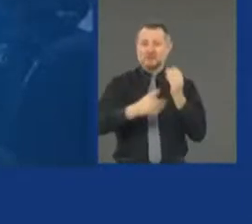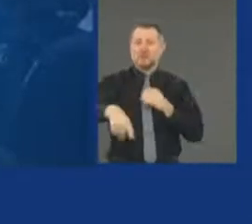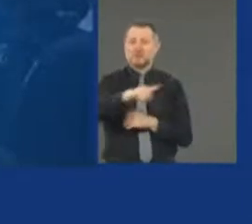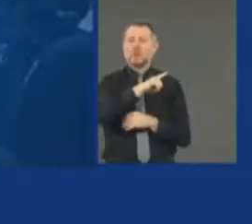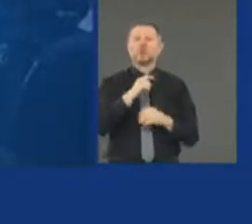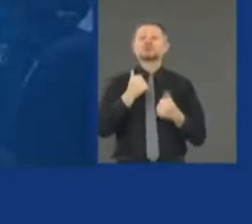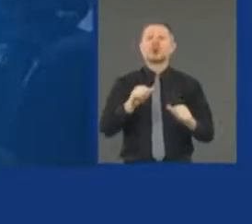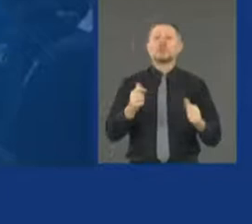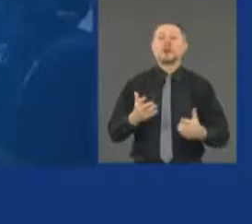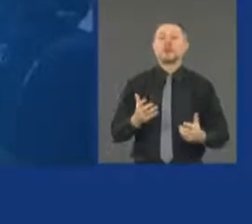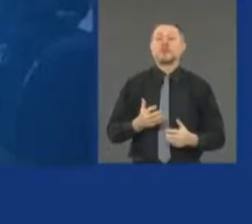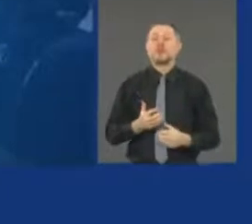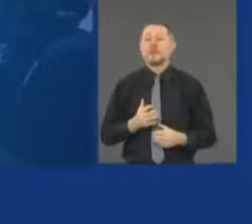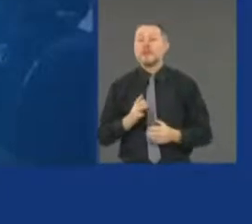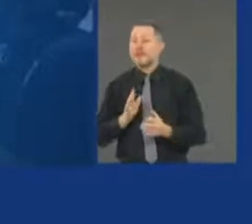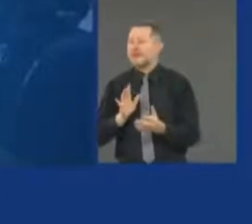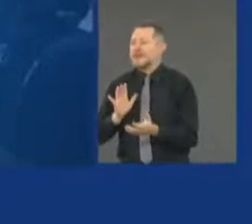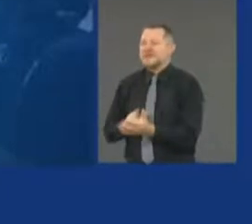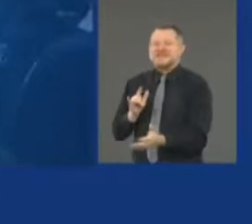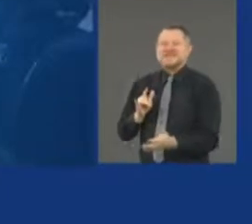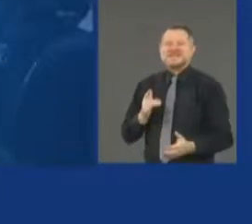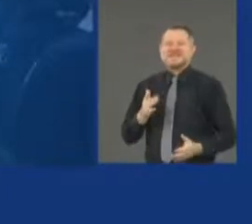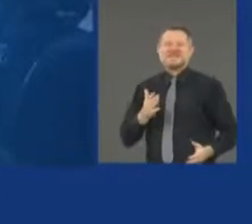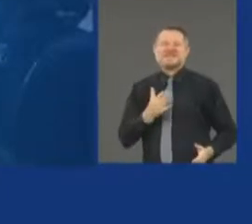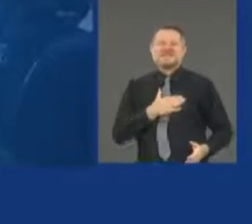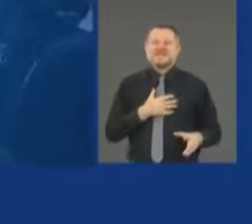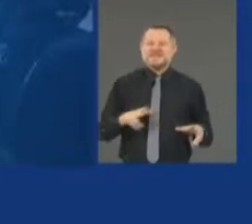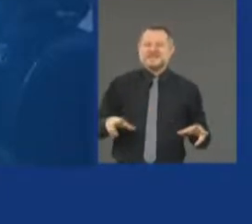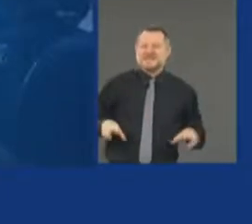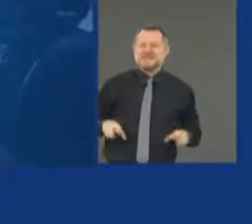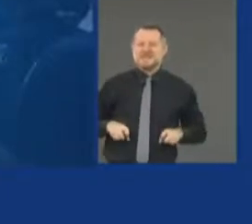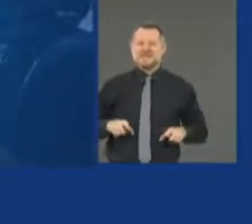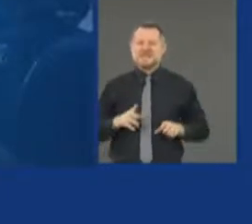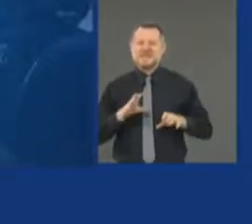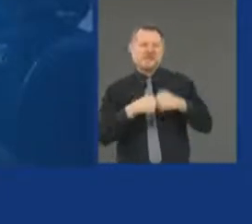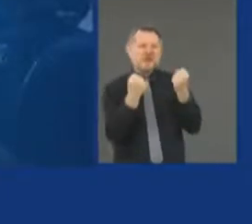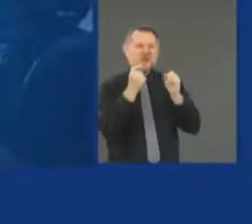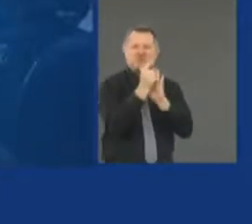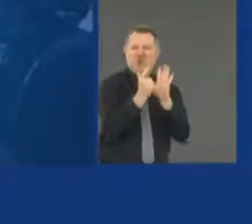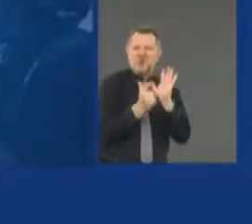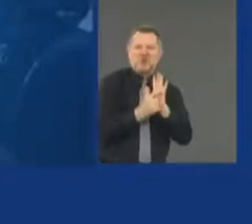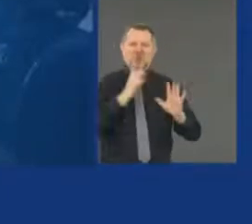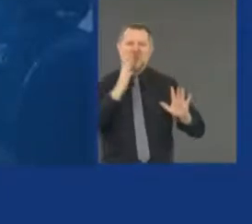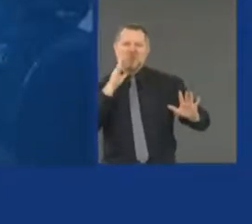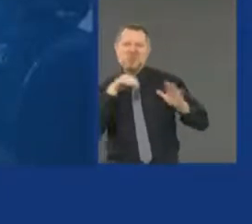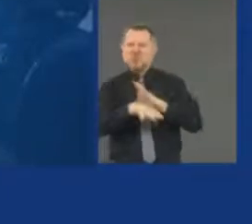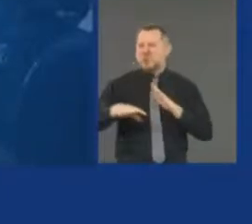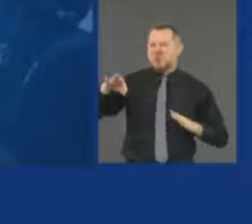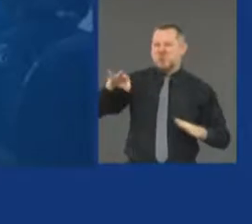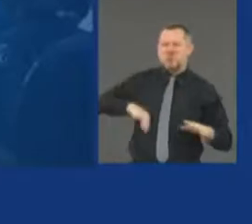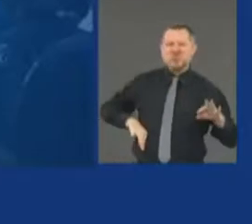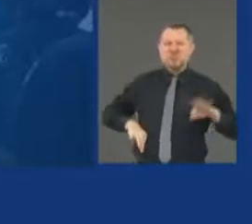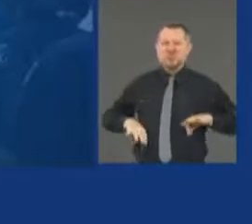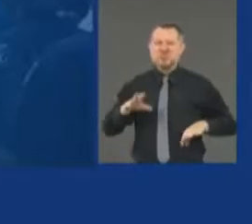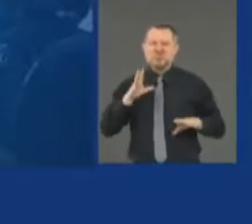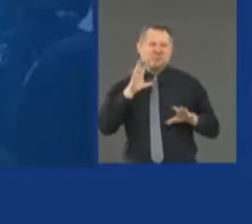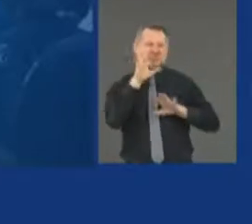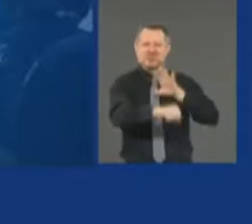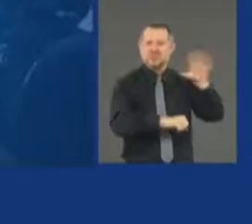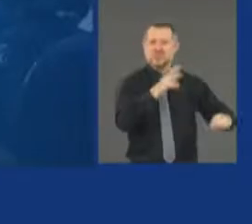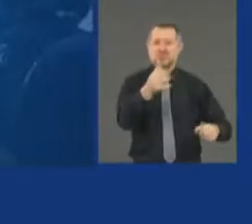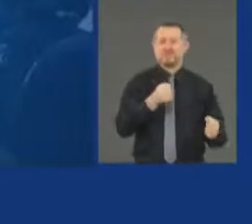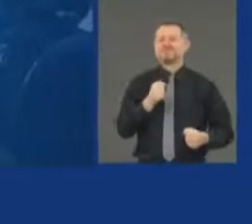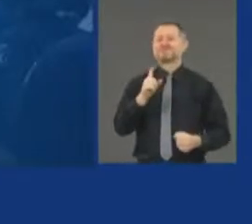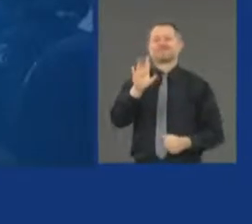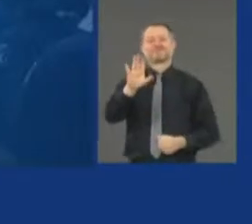for their own selfish criminal purposes. And the police have to be able to do their job. And the police have to be